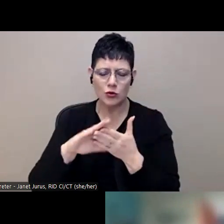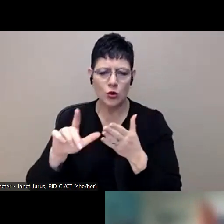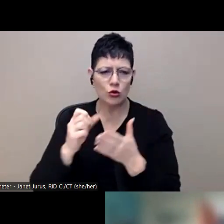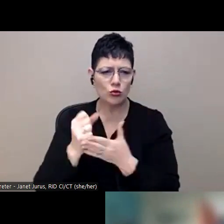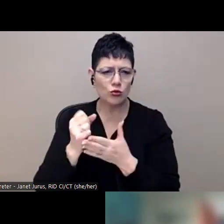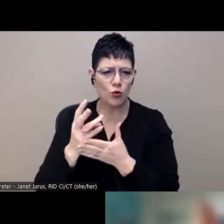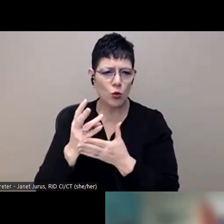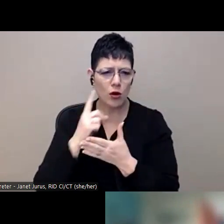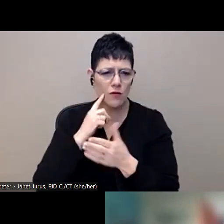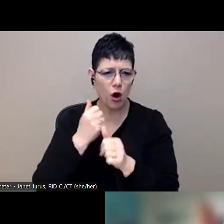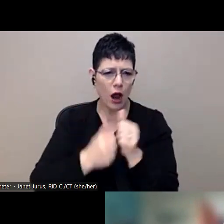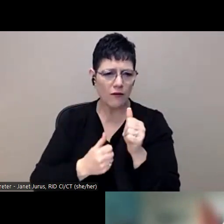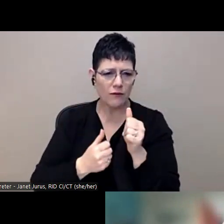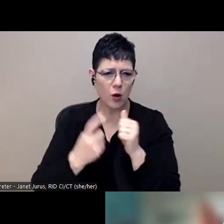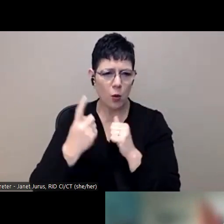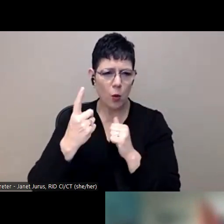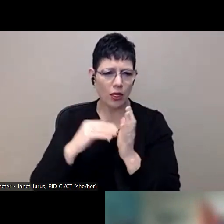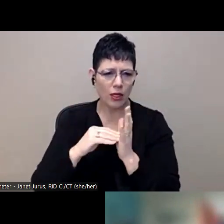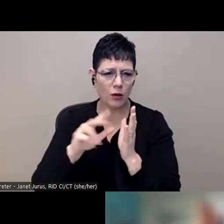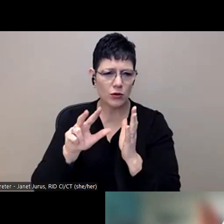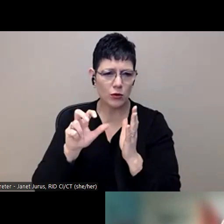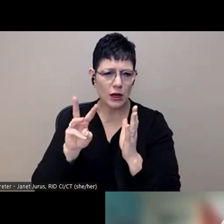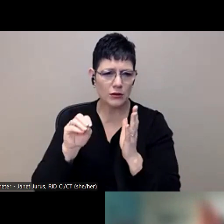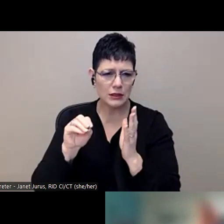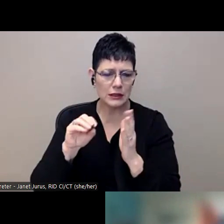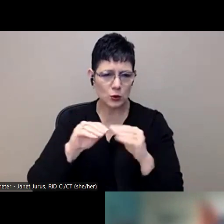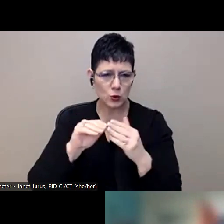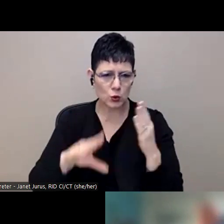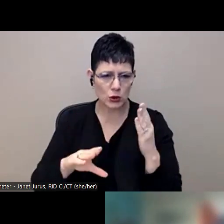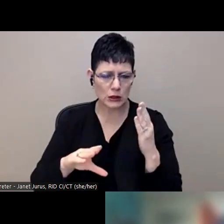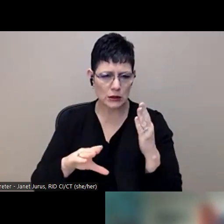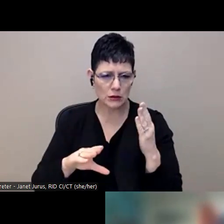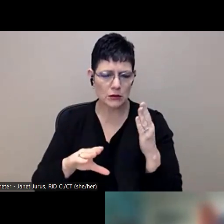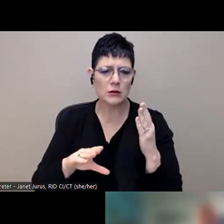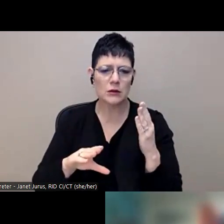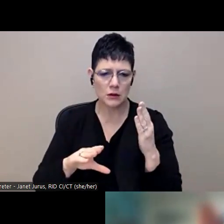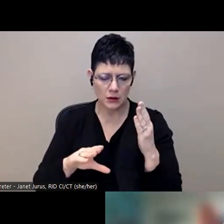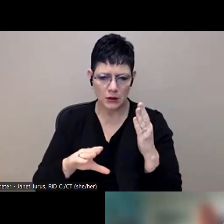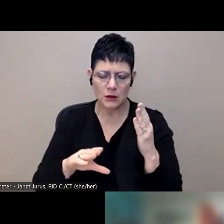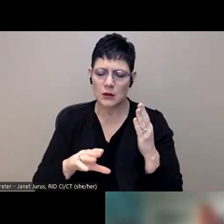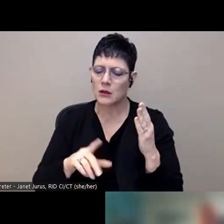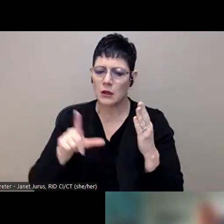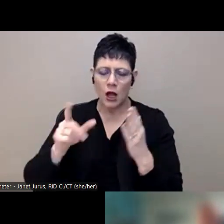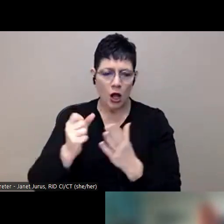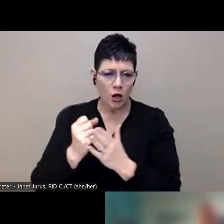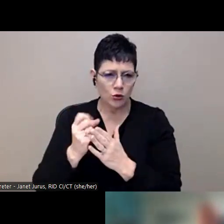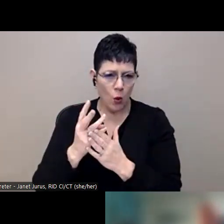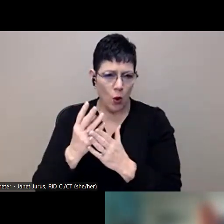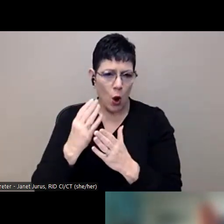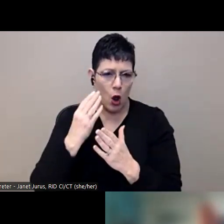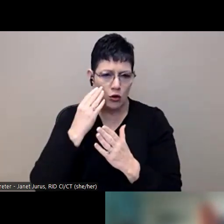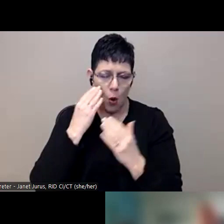for every 1,360 students. So they are, they know they are completely